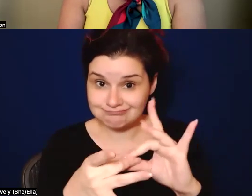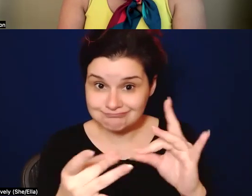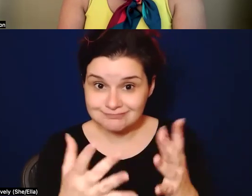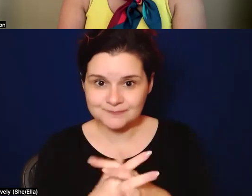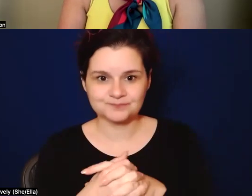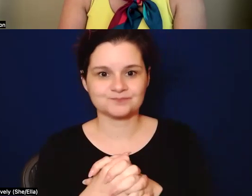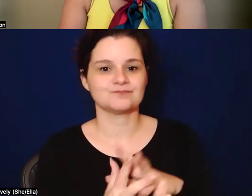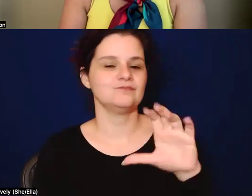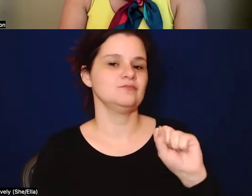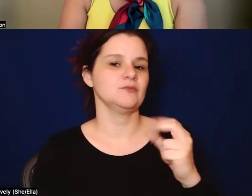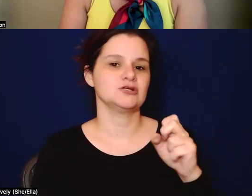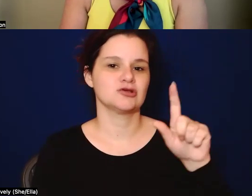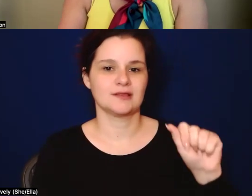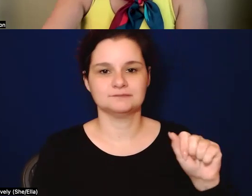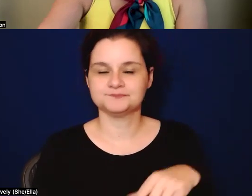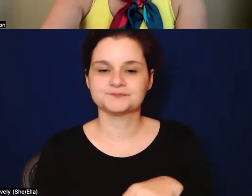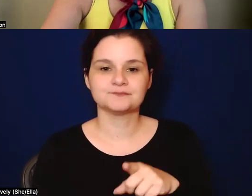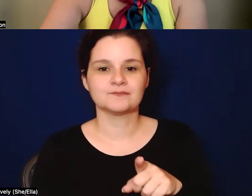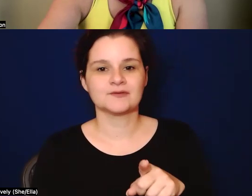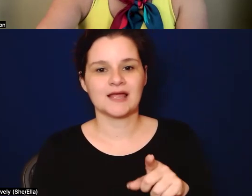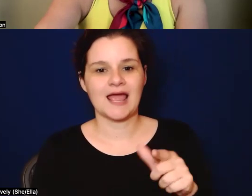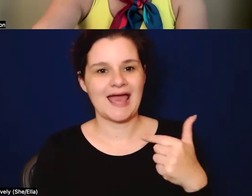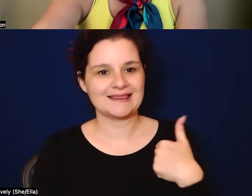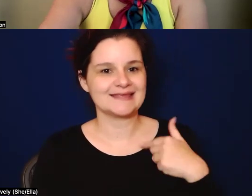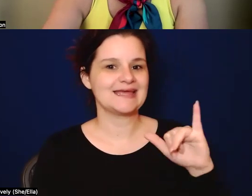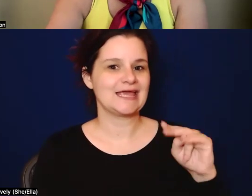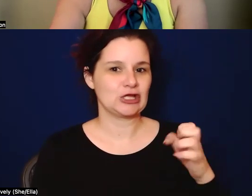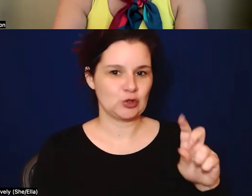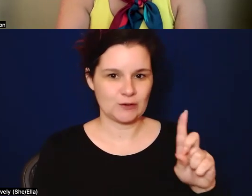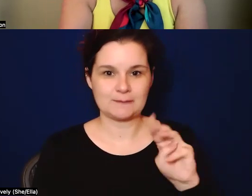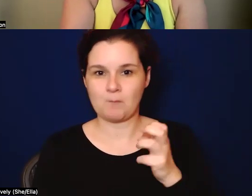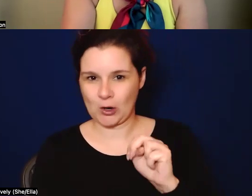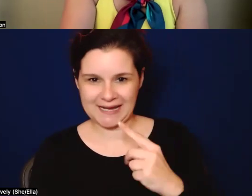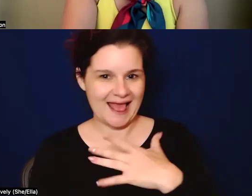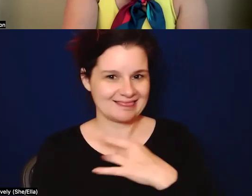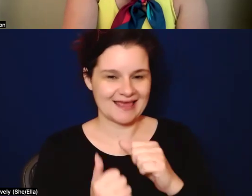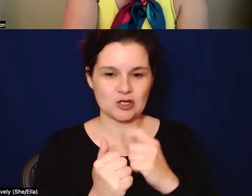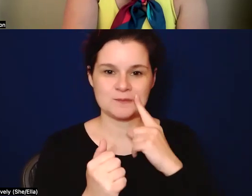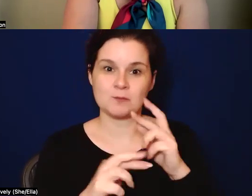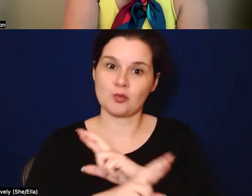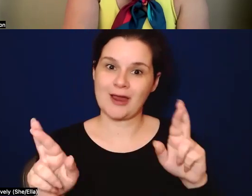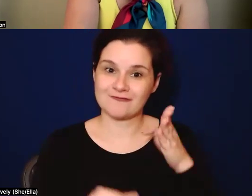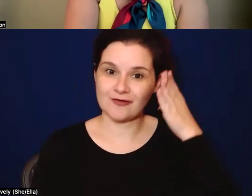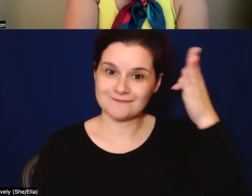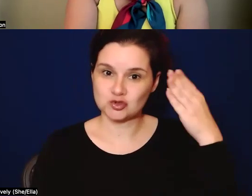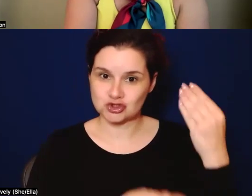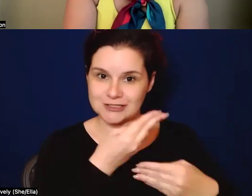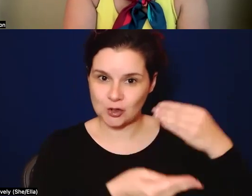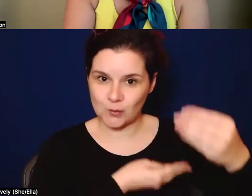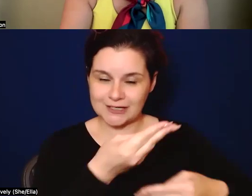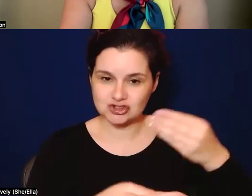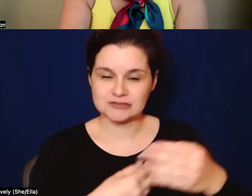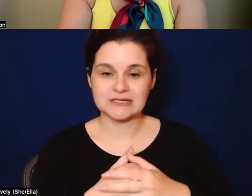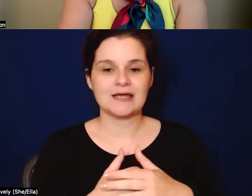Um, I really, Ingrid and Morgan, I really love how you both said, like, really preparing for our future generations. And I,